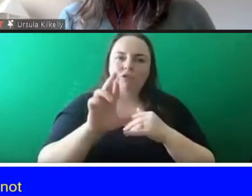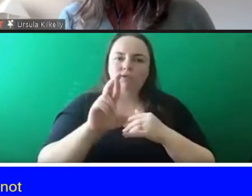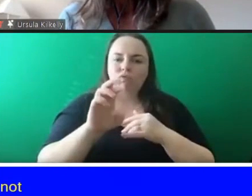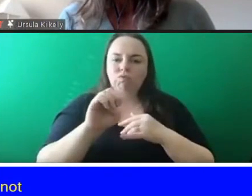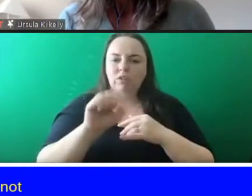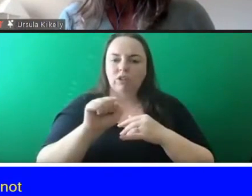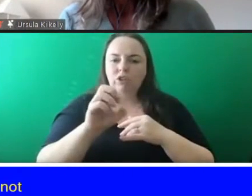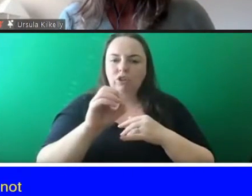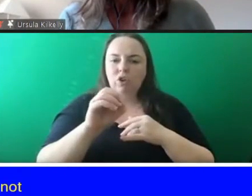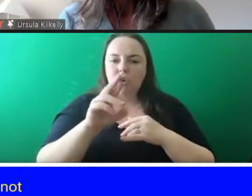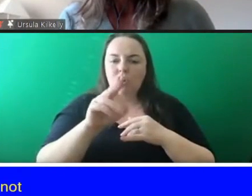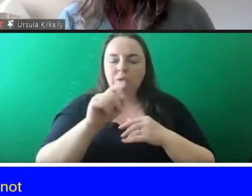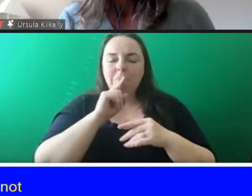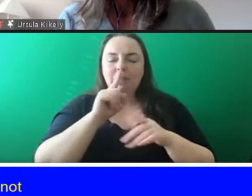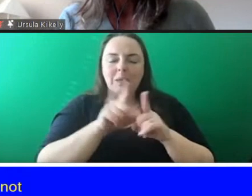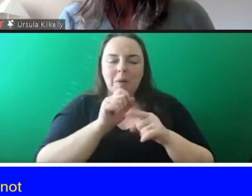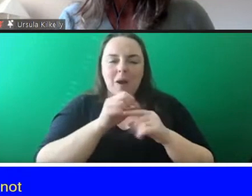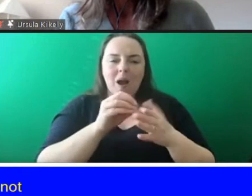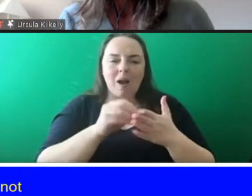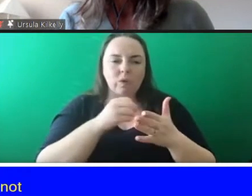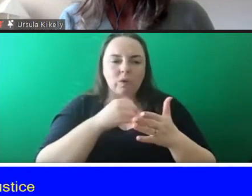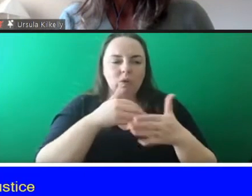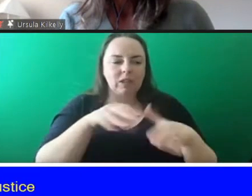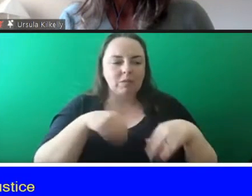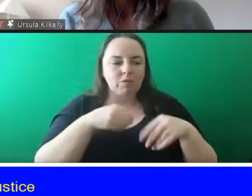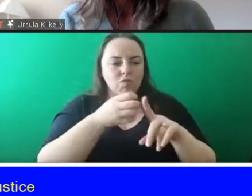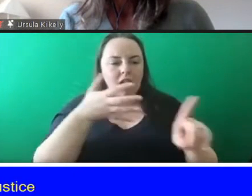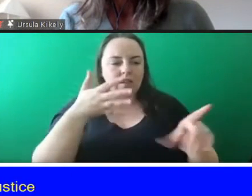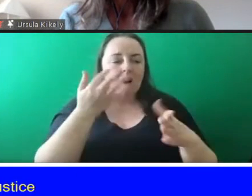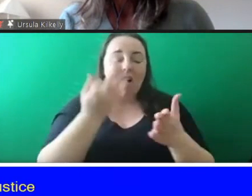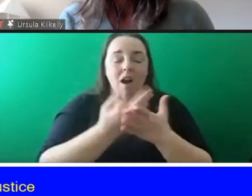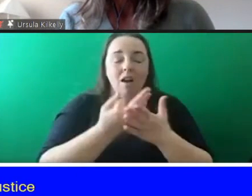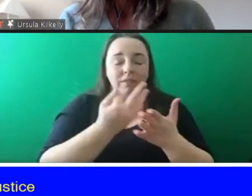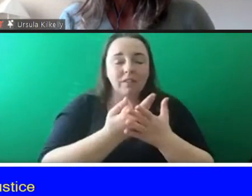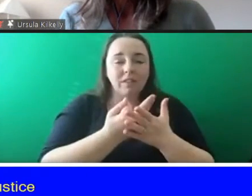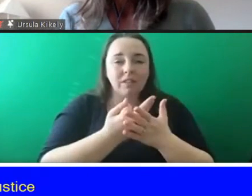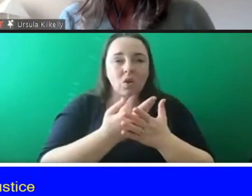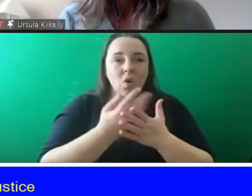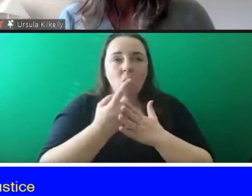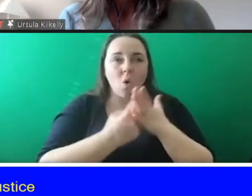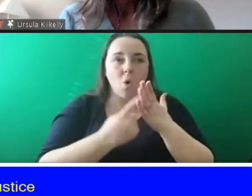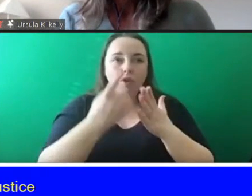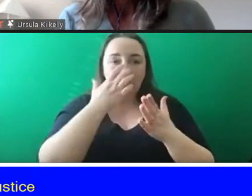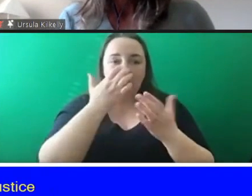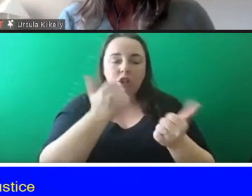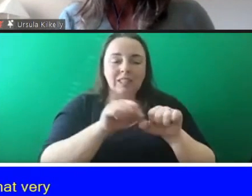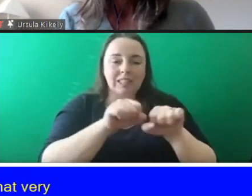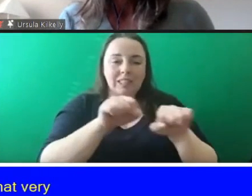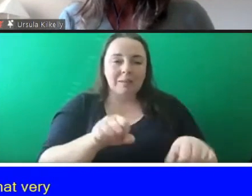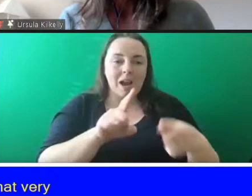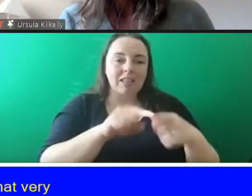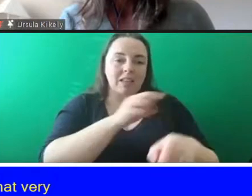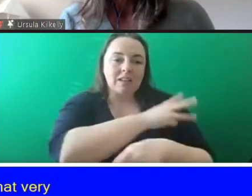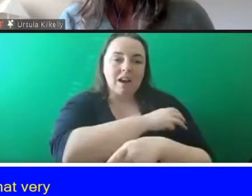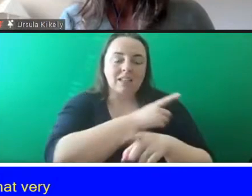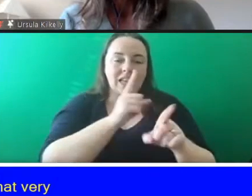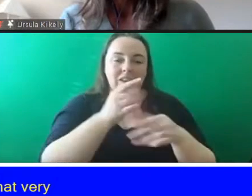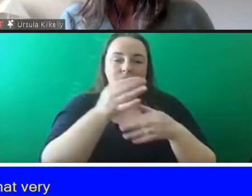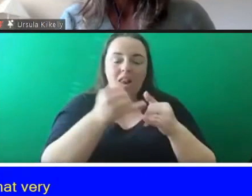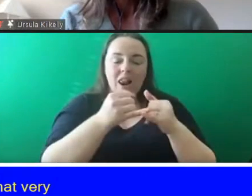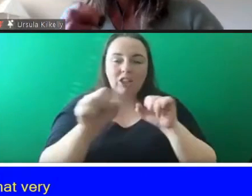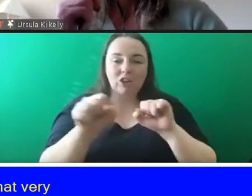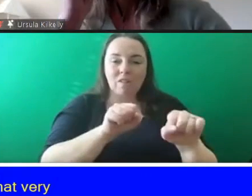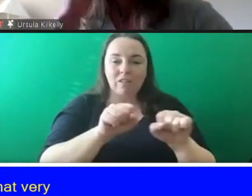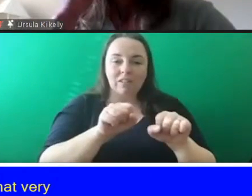also recognizing that uh very often it's only the criminal justice system and the guards is a frontline service um